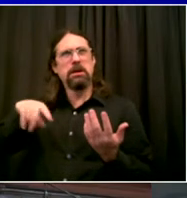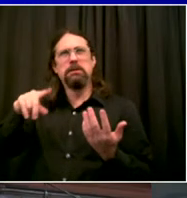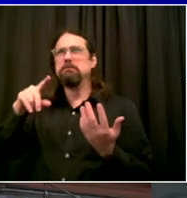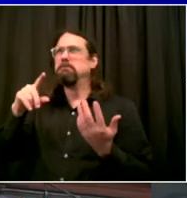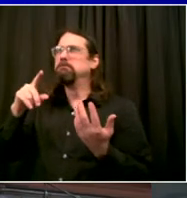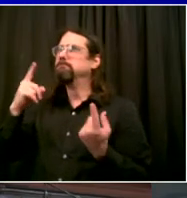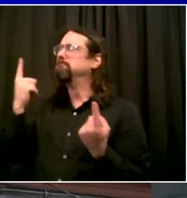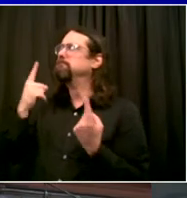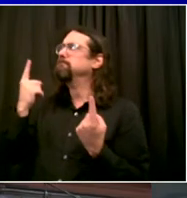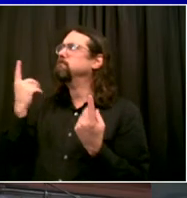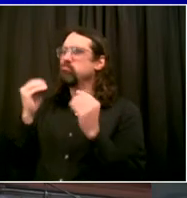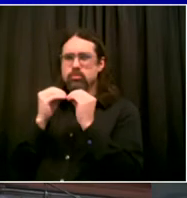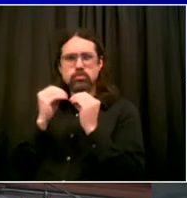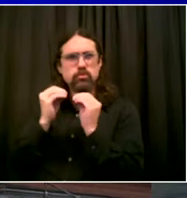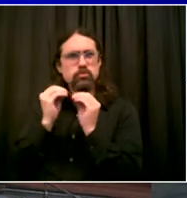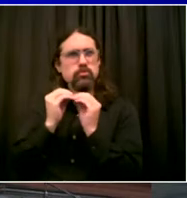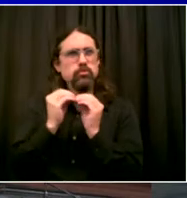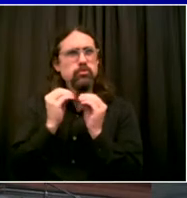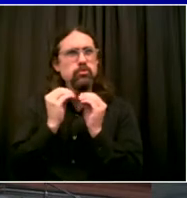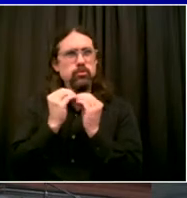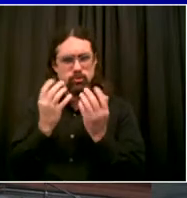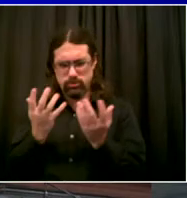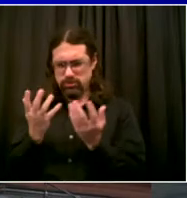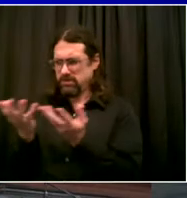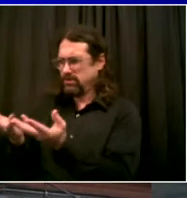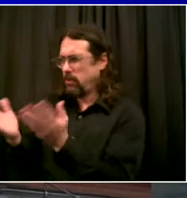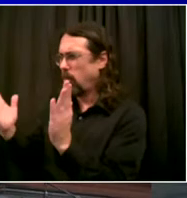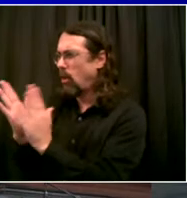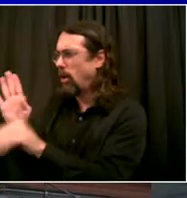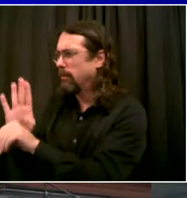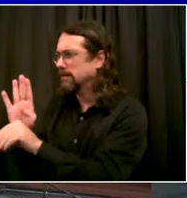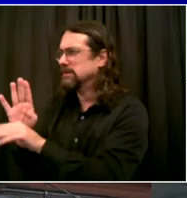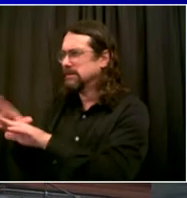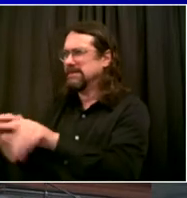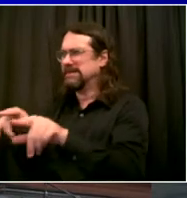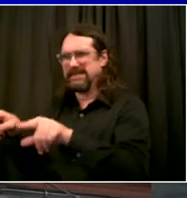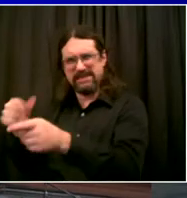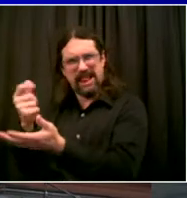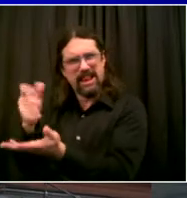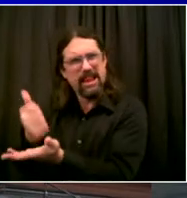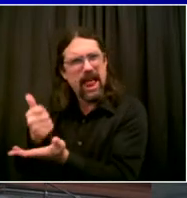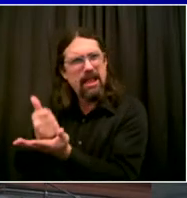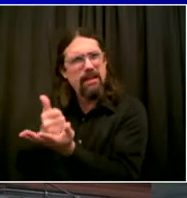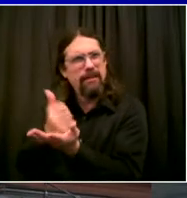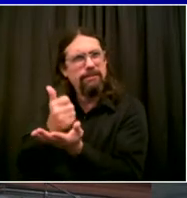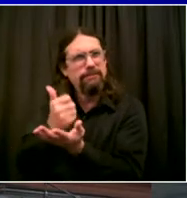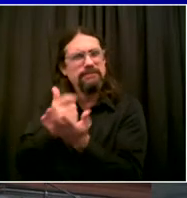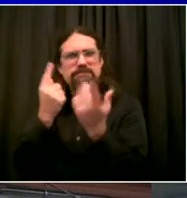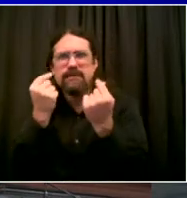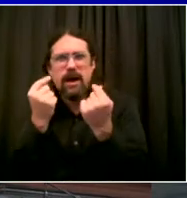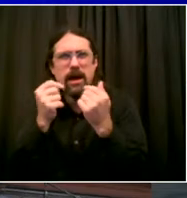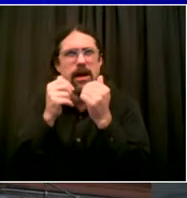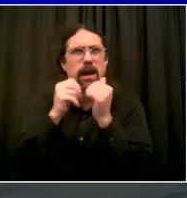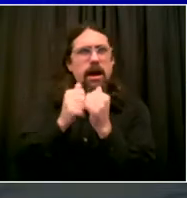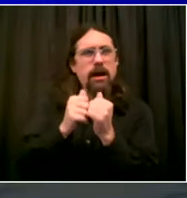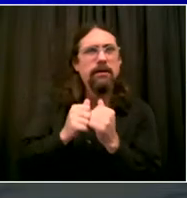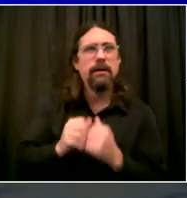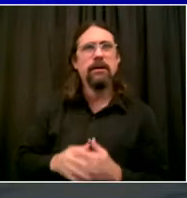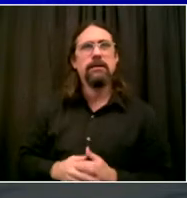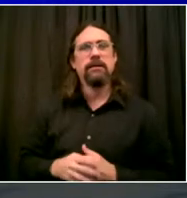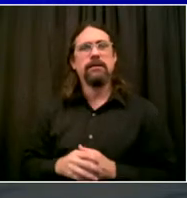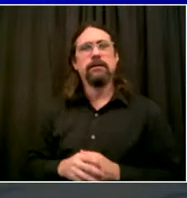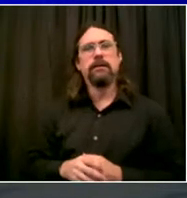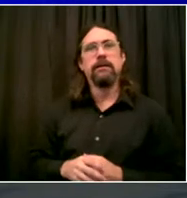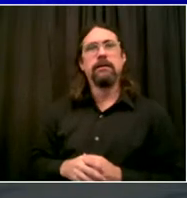Let's liberate the outdoor space for them as well and help these small businesses to continue. So today we announced our